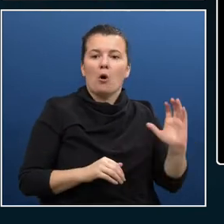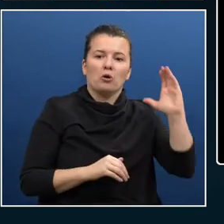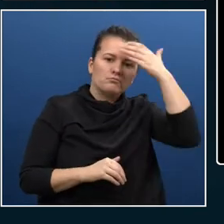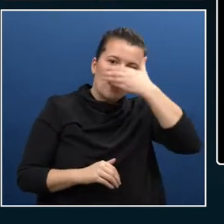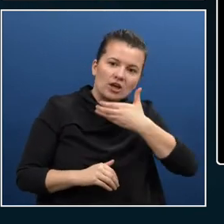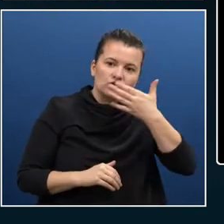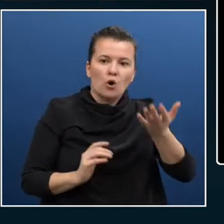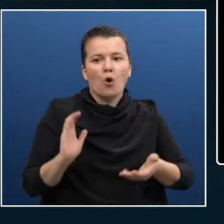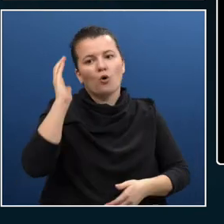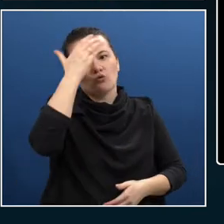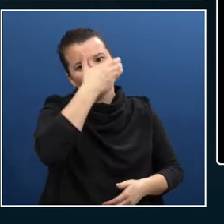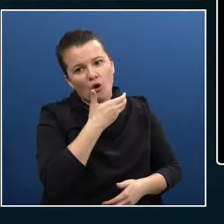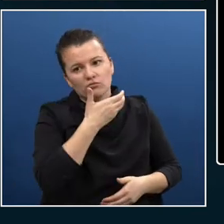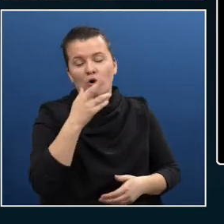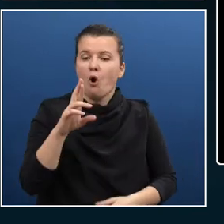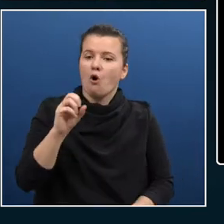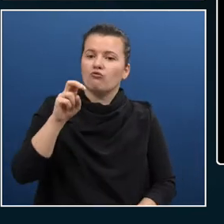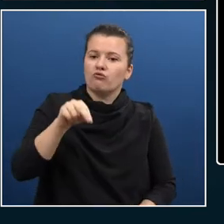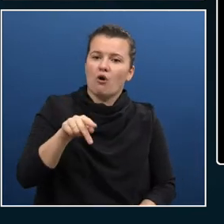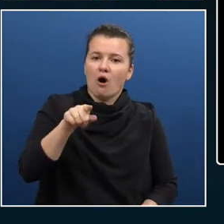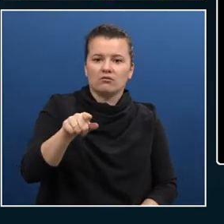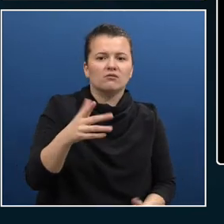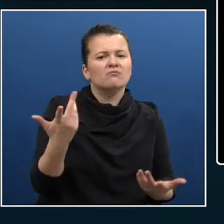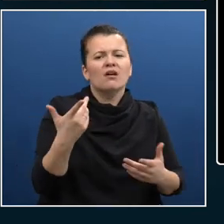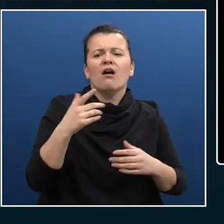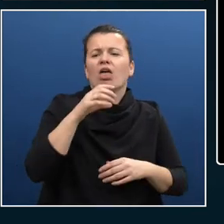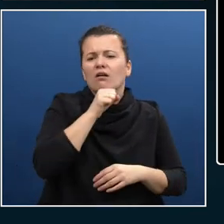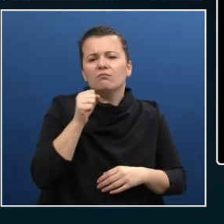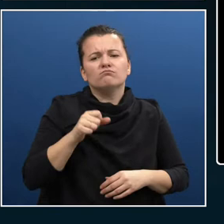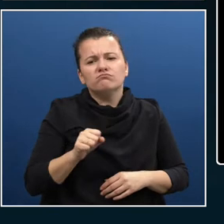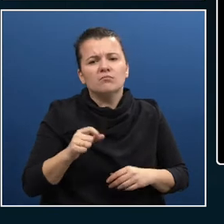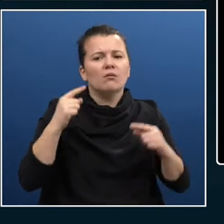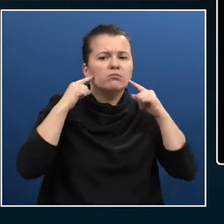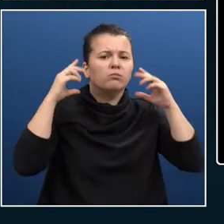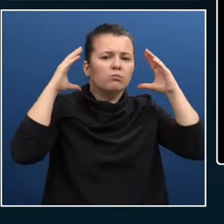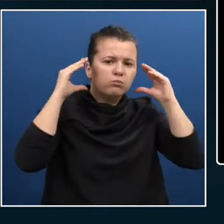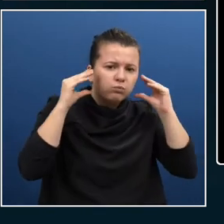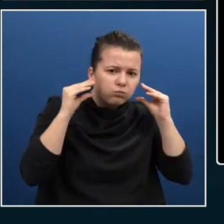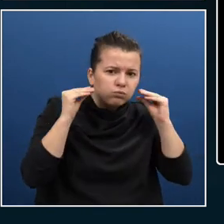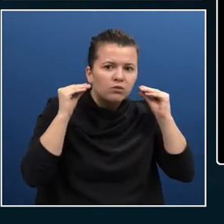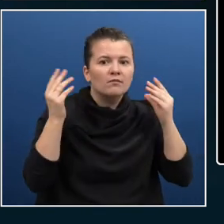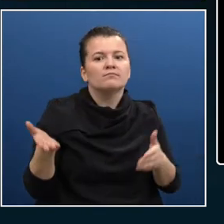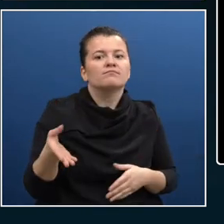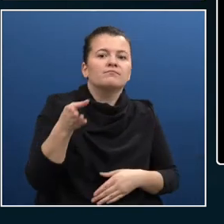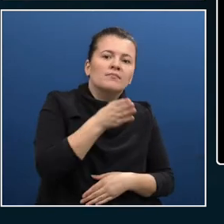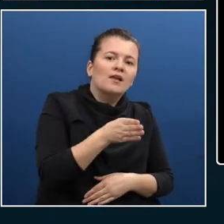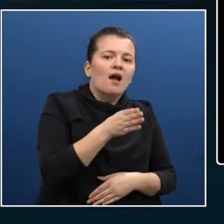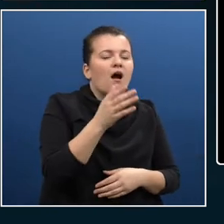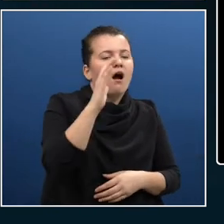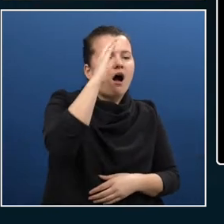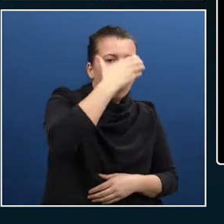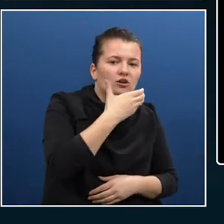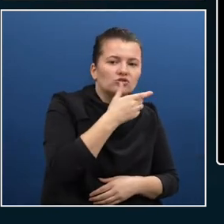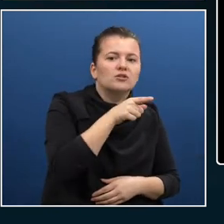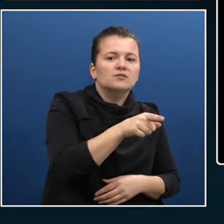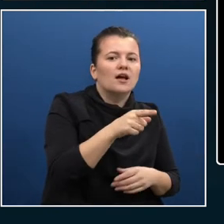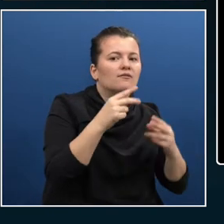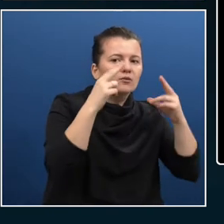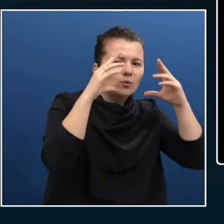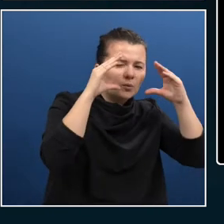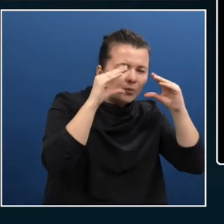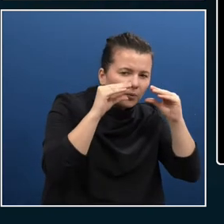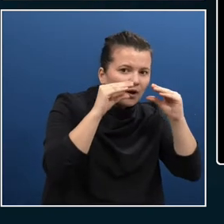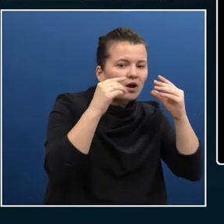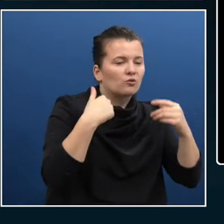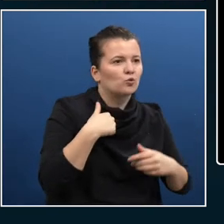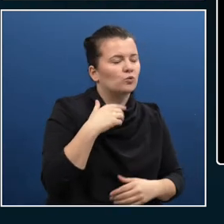is an 82-year-old, retired, multiple conditions, arthritis, losing his hearing, might have visual impairment also. You take Ron and then you